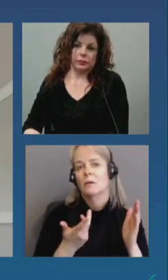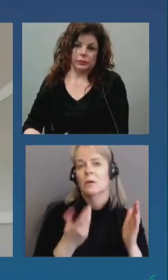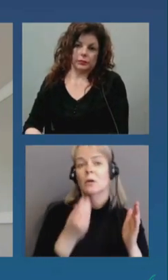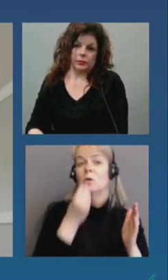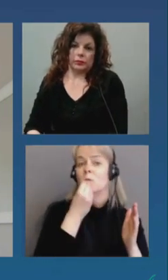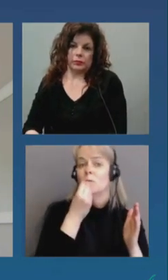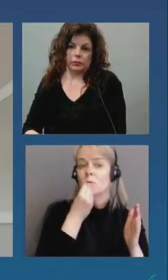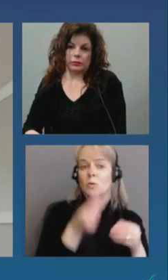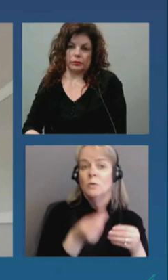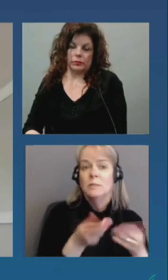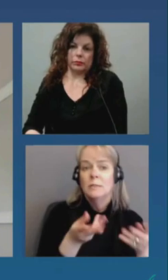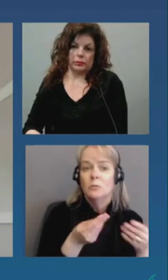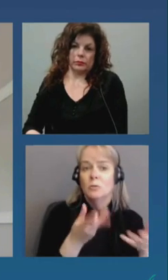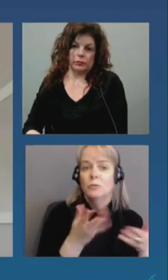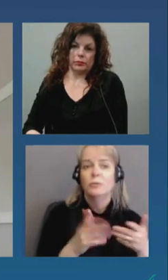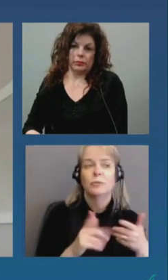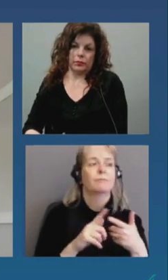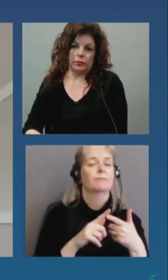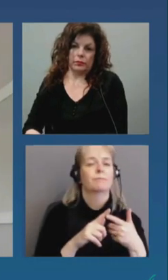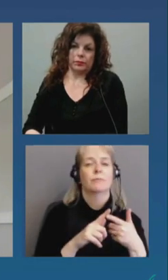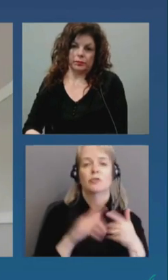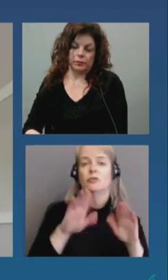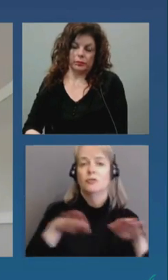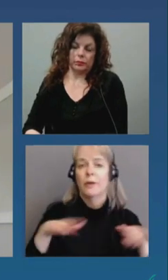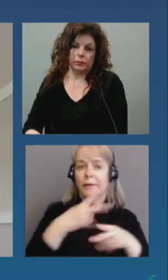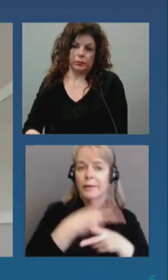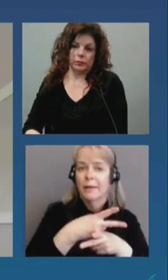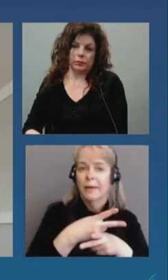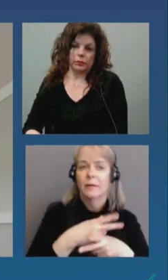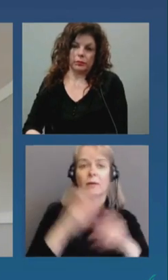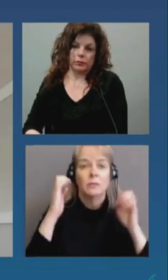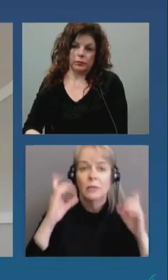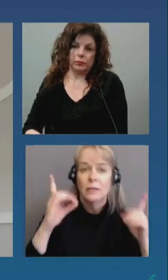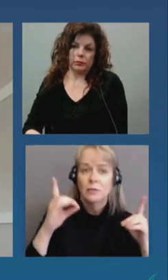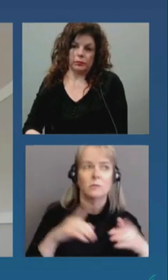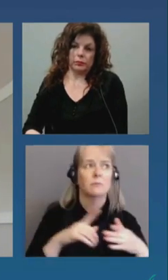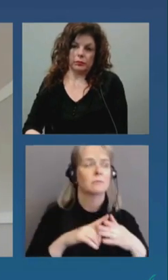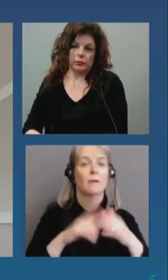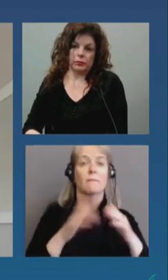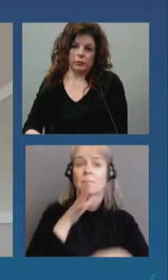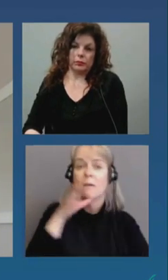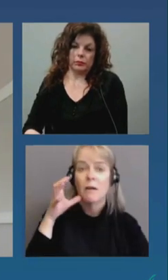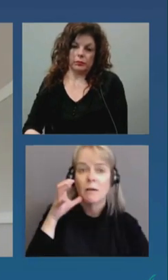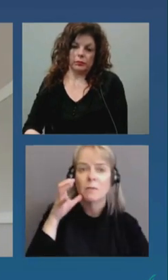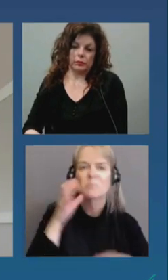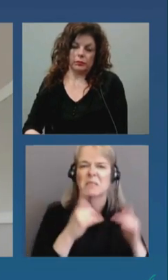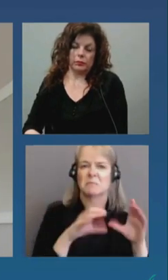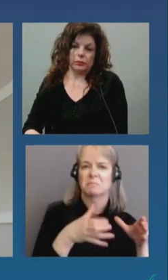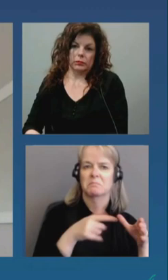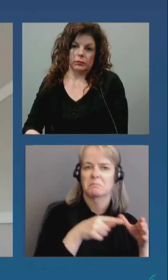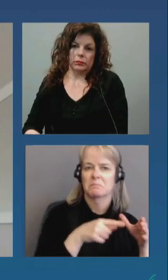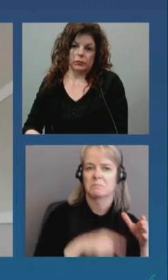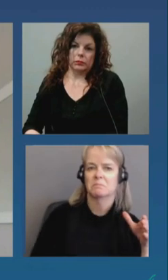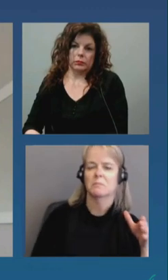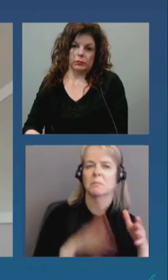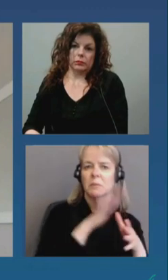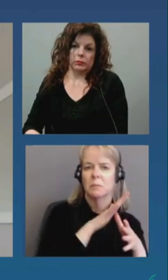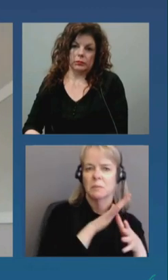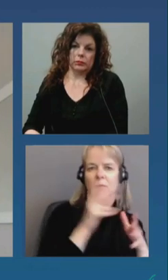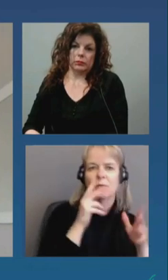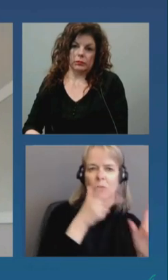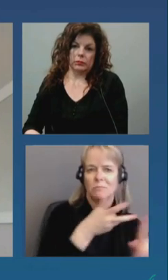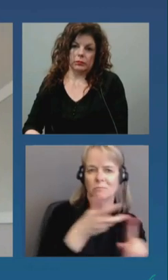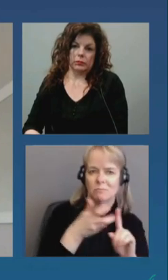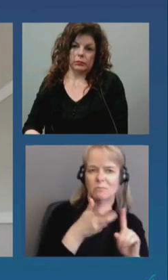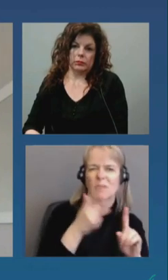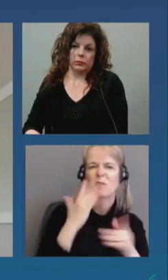distribution and child care and education and farms and the second group right now that is where people who work